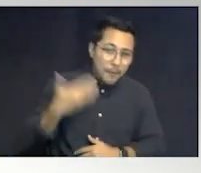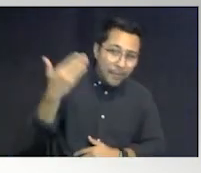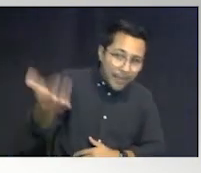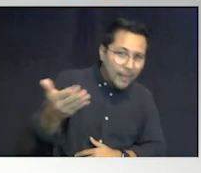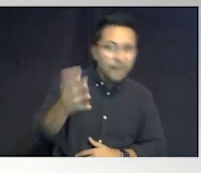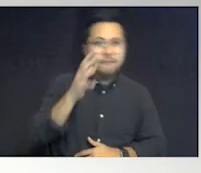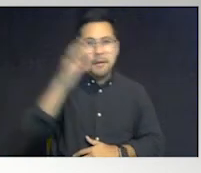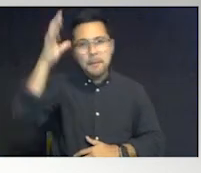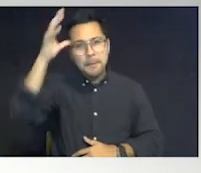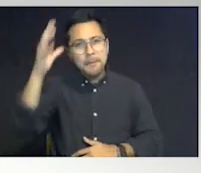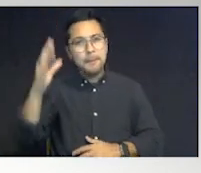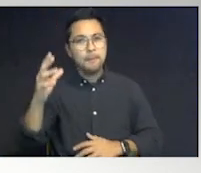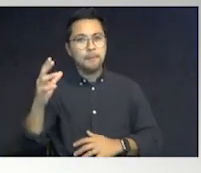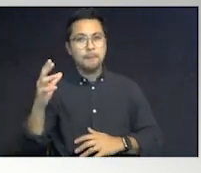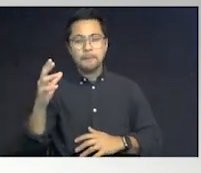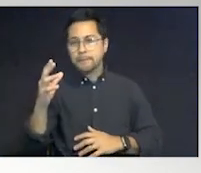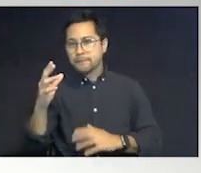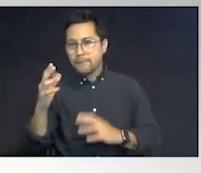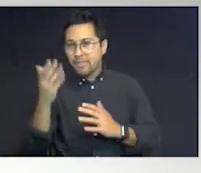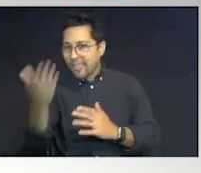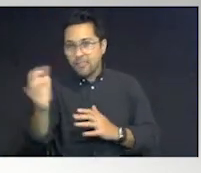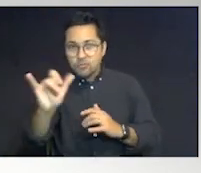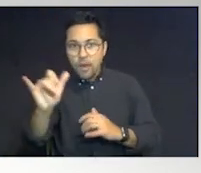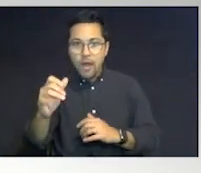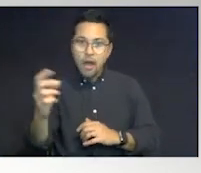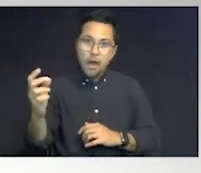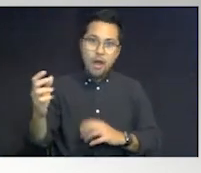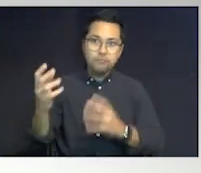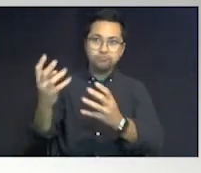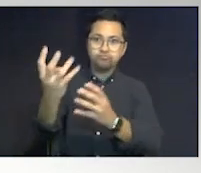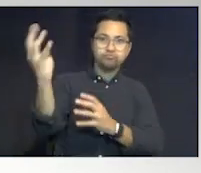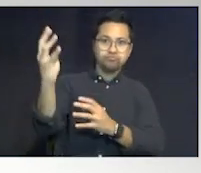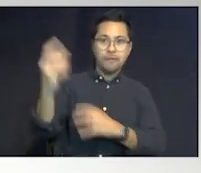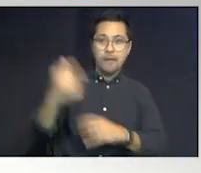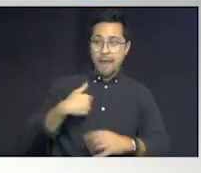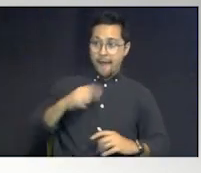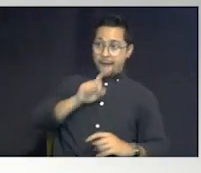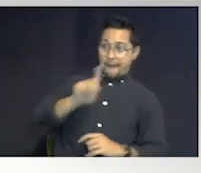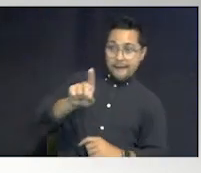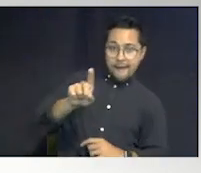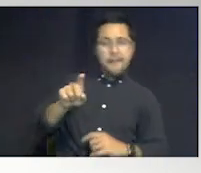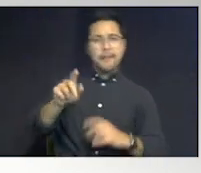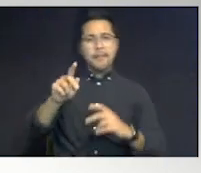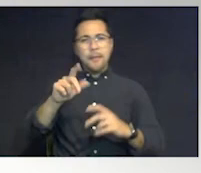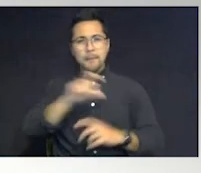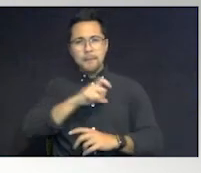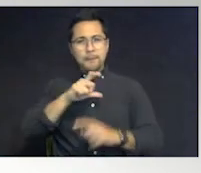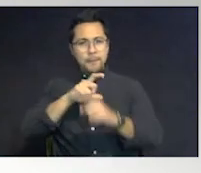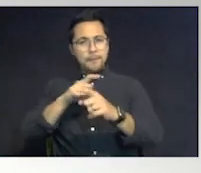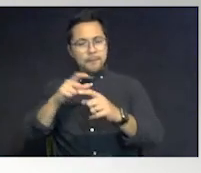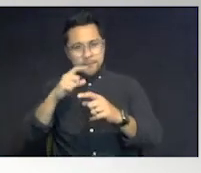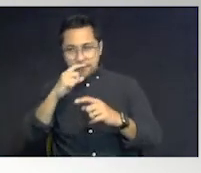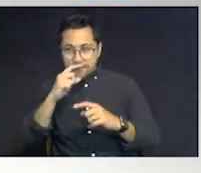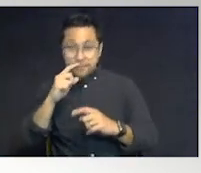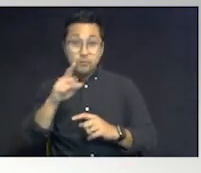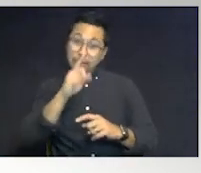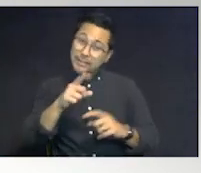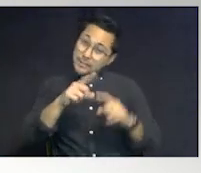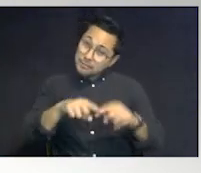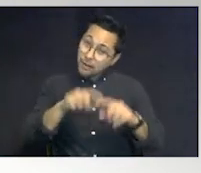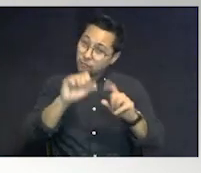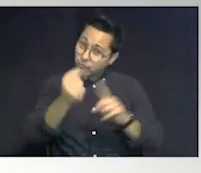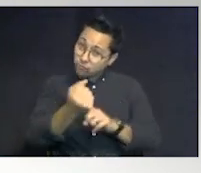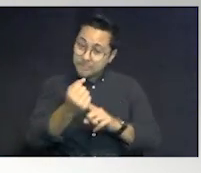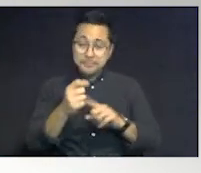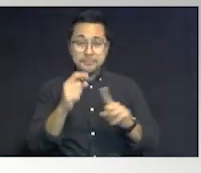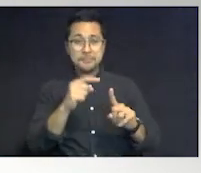parent, announce on the scene the individual has autism. Us as officers, sometimes, depending on the situation, if the